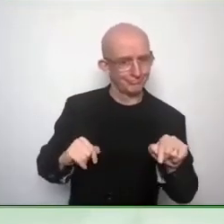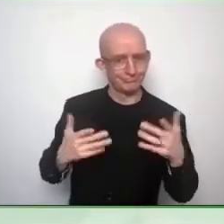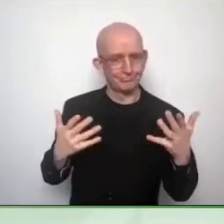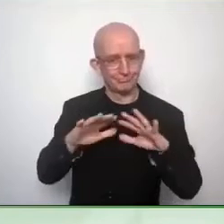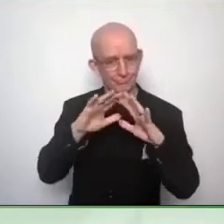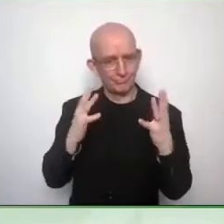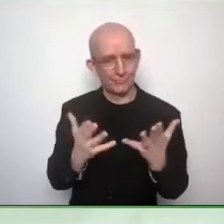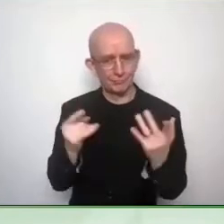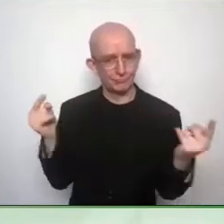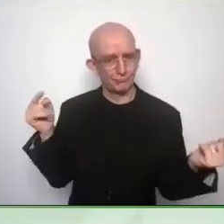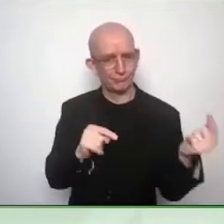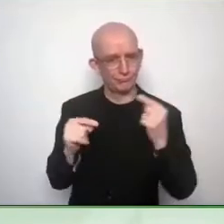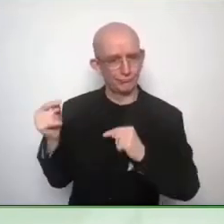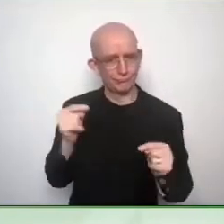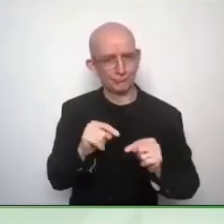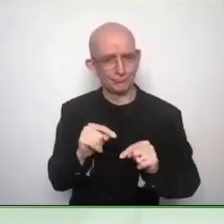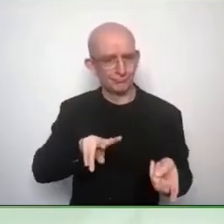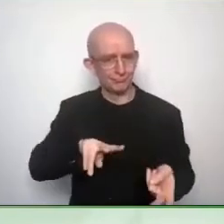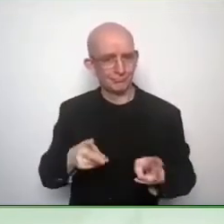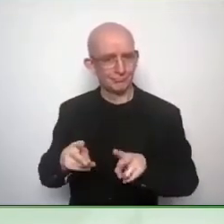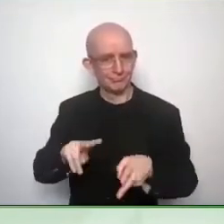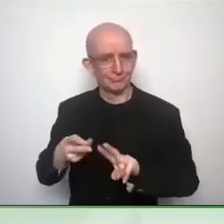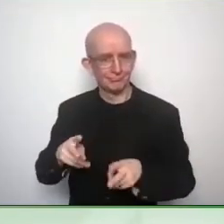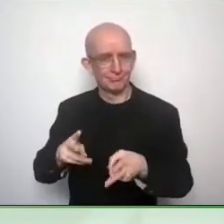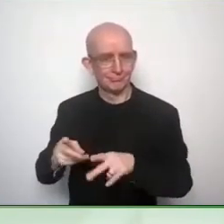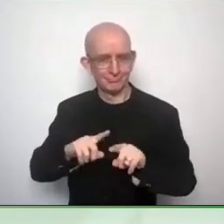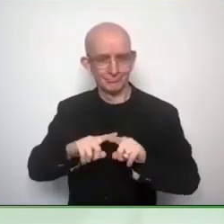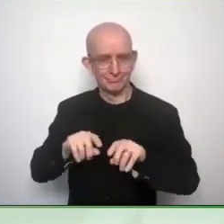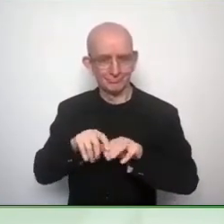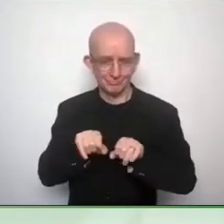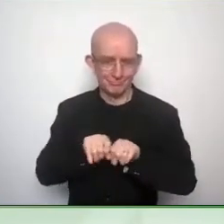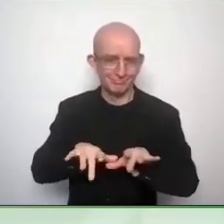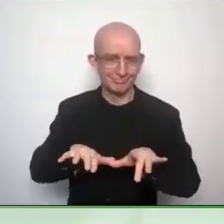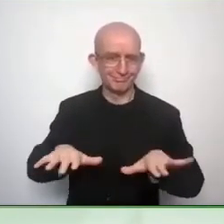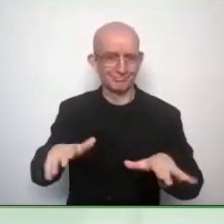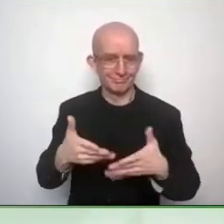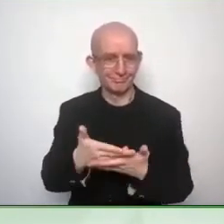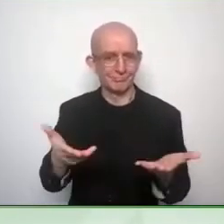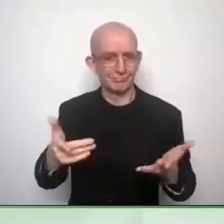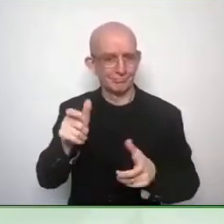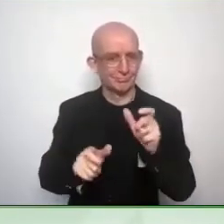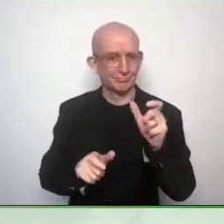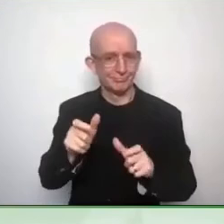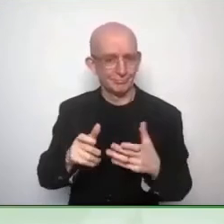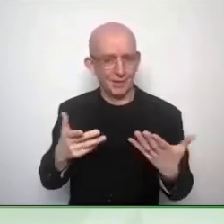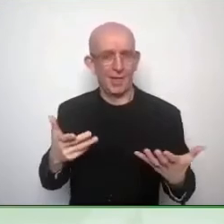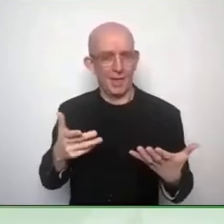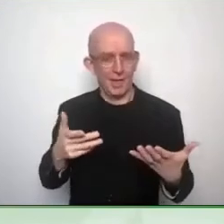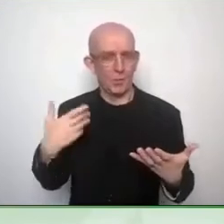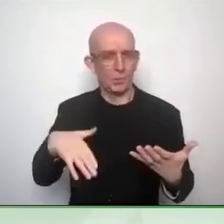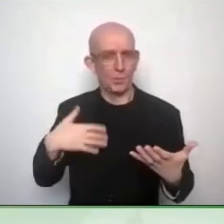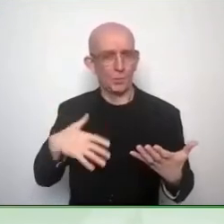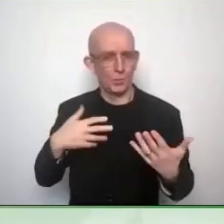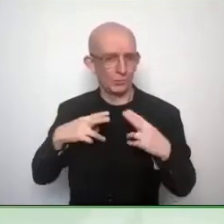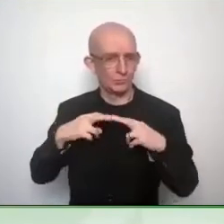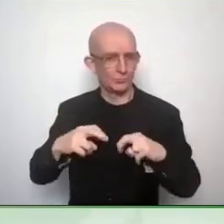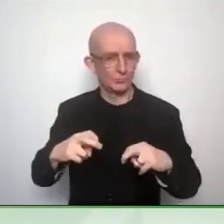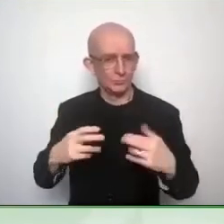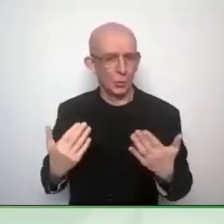proposals for training, responding to training needs.